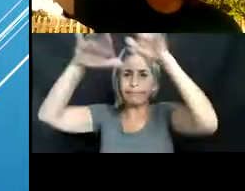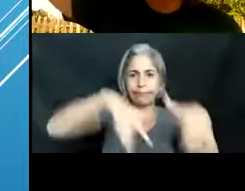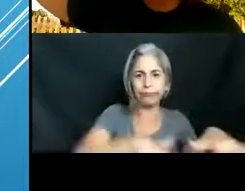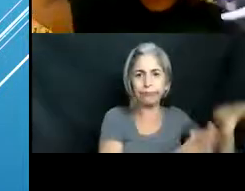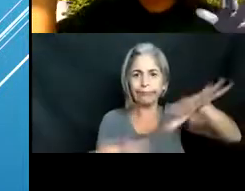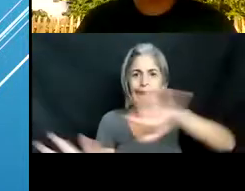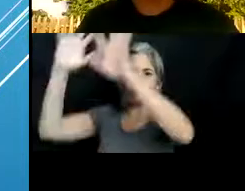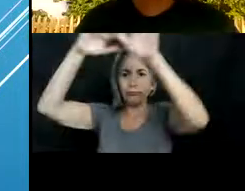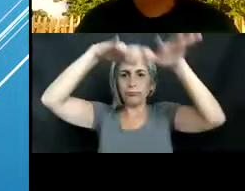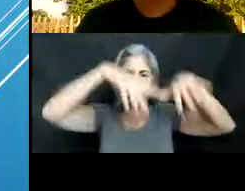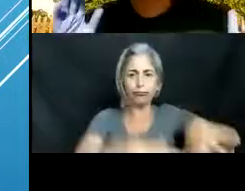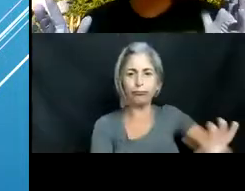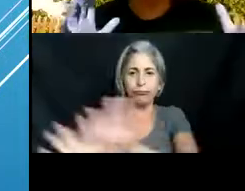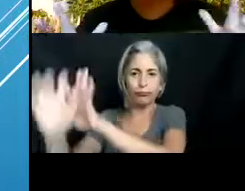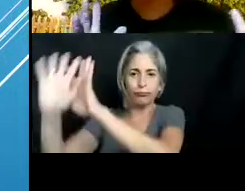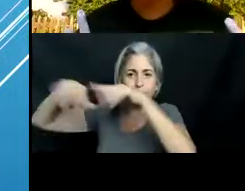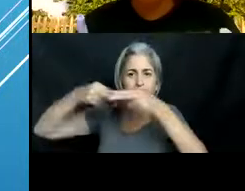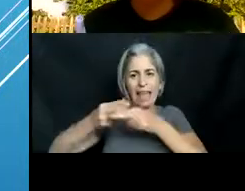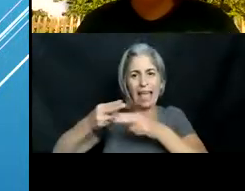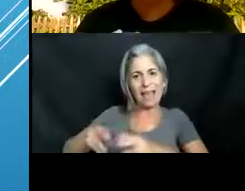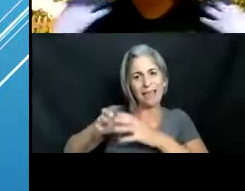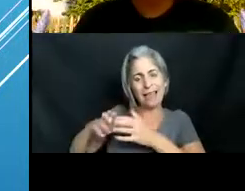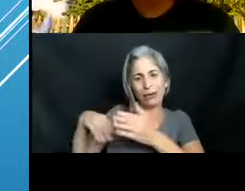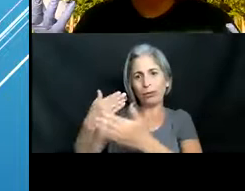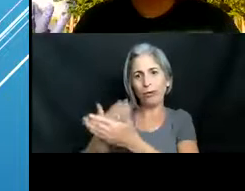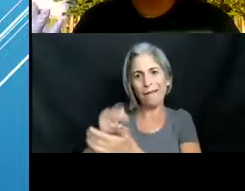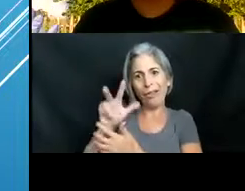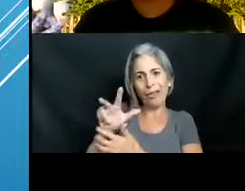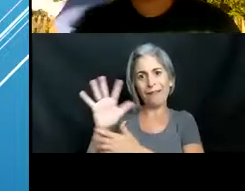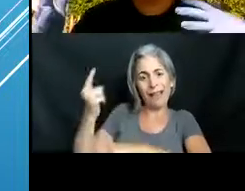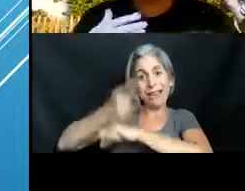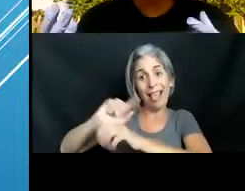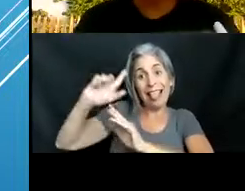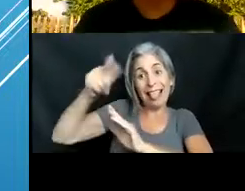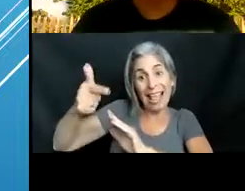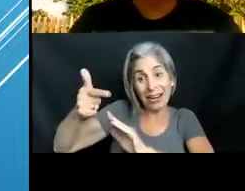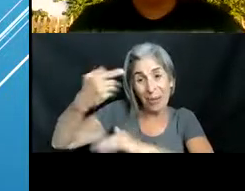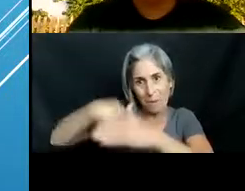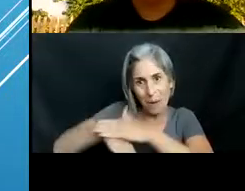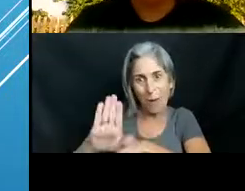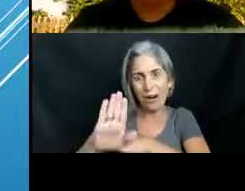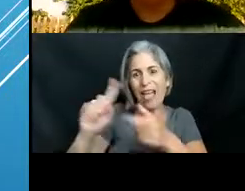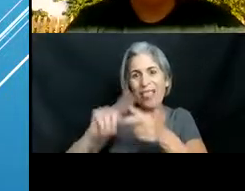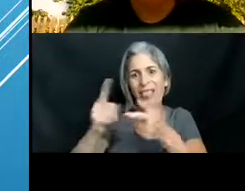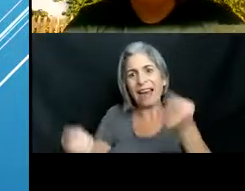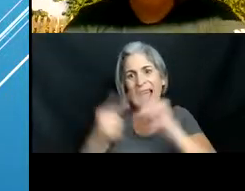the egg sacs up there, it would settle after 30 to 35 days, and then all the lionfish would propagate that area.